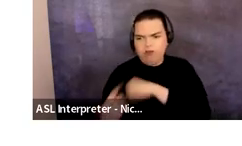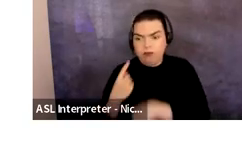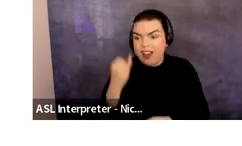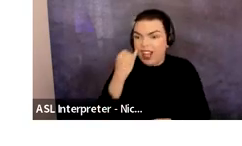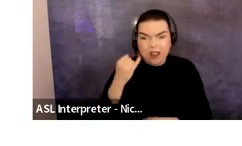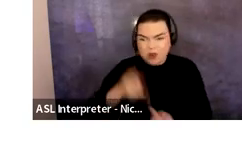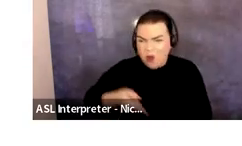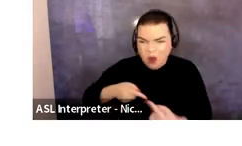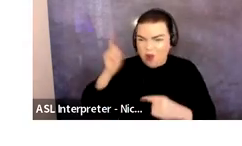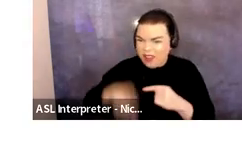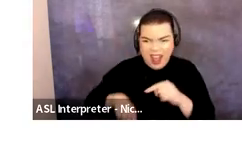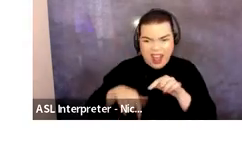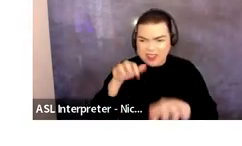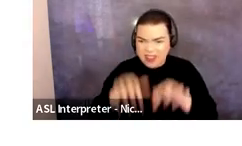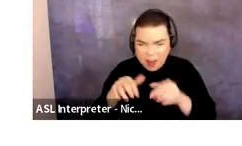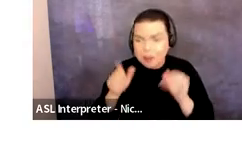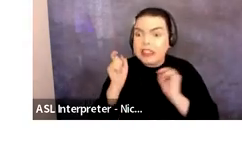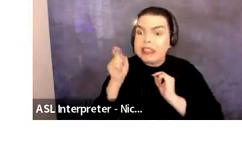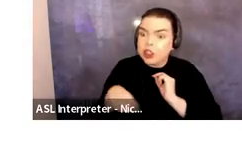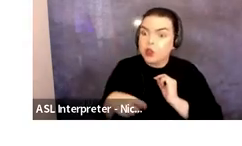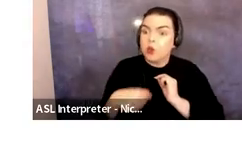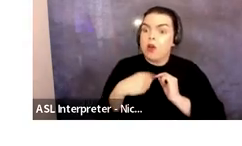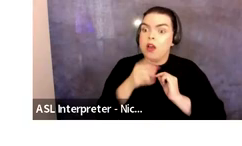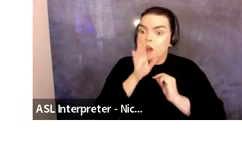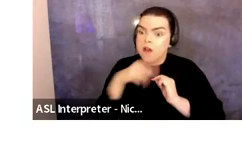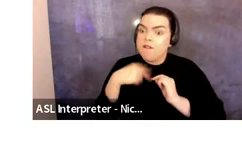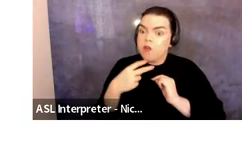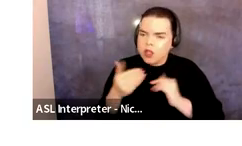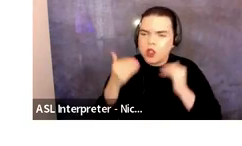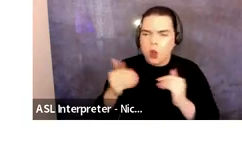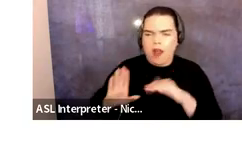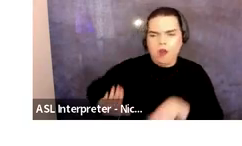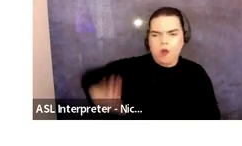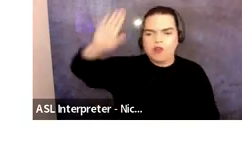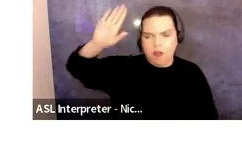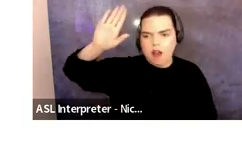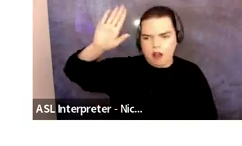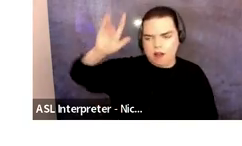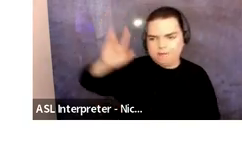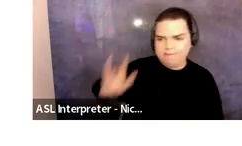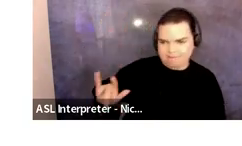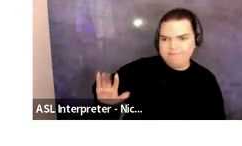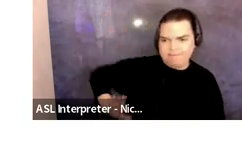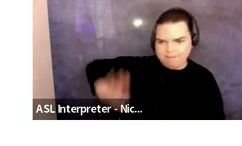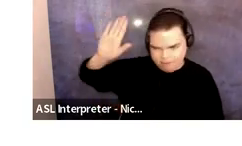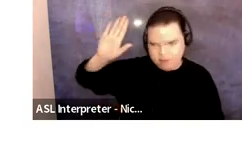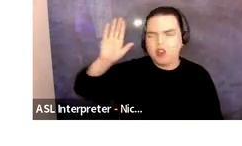and need to ask your question verbally please raise your hand so that I can work on getting you unmuted.